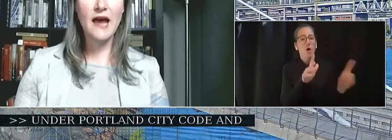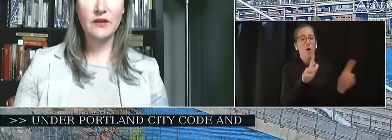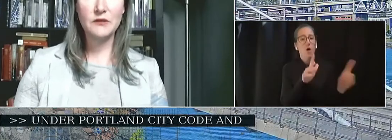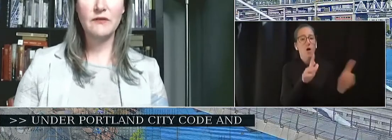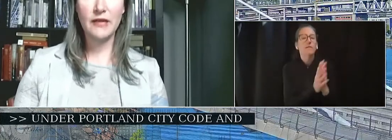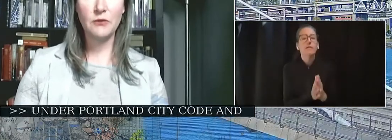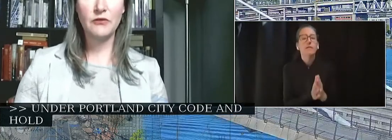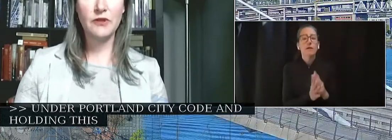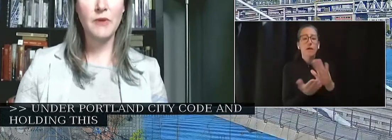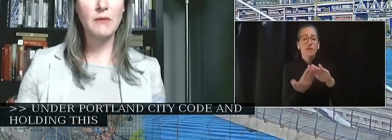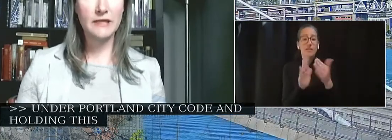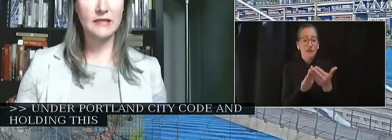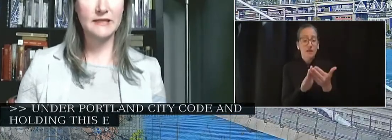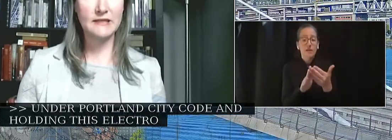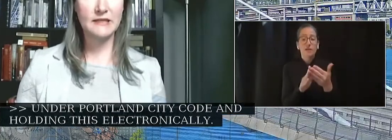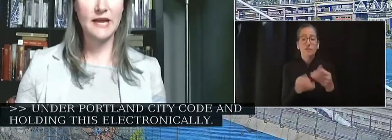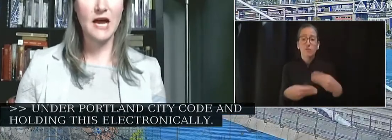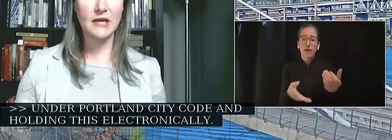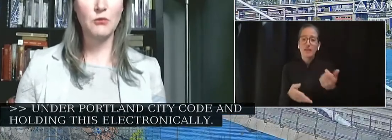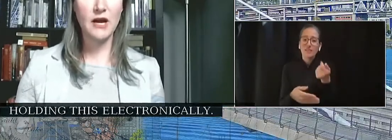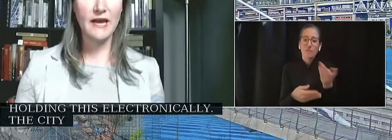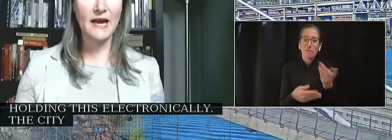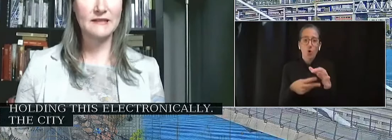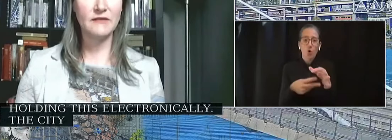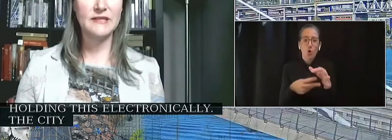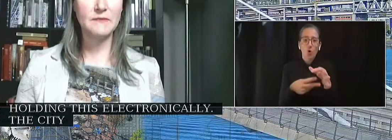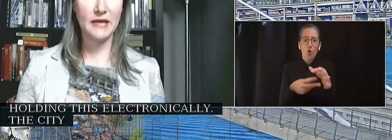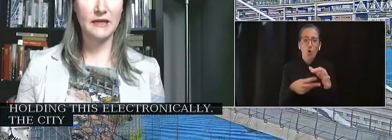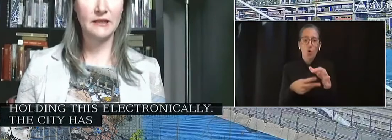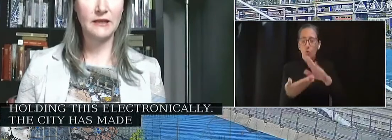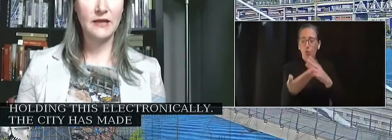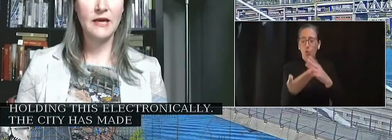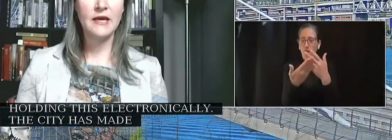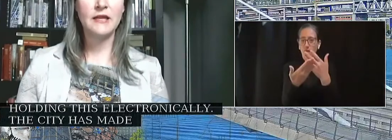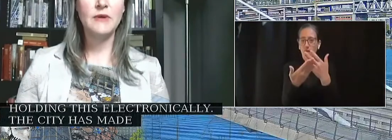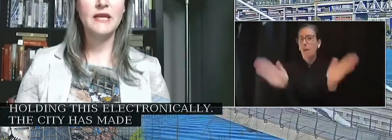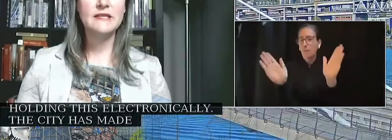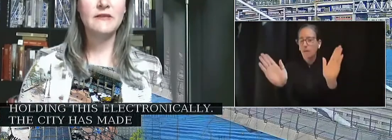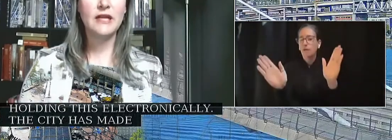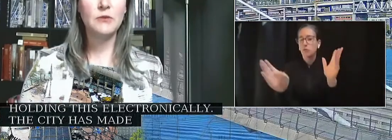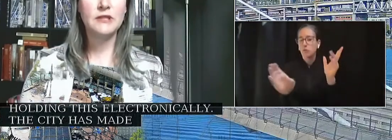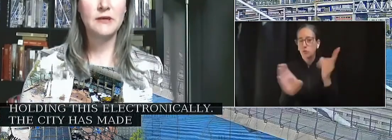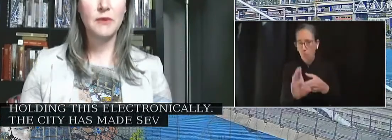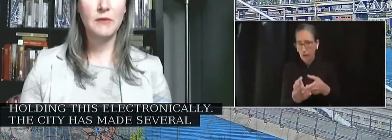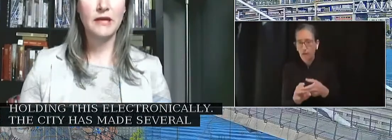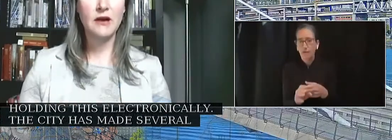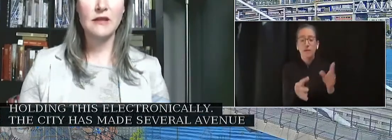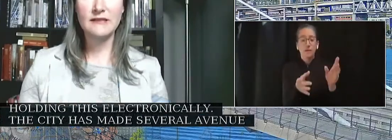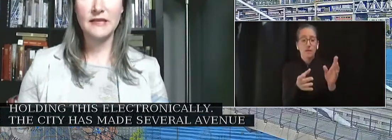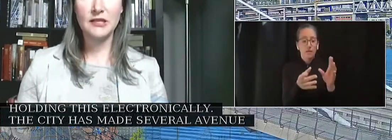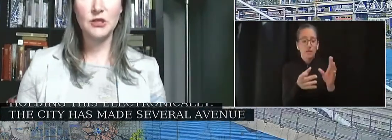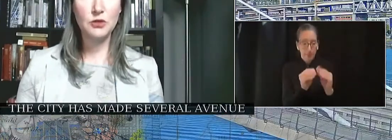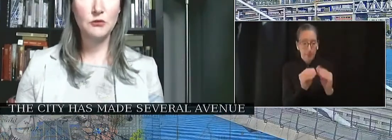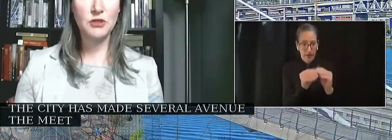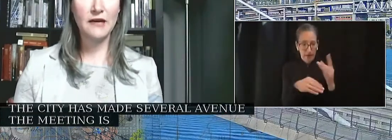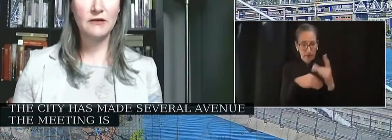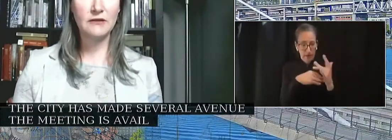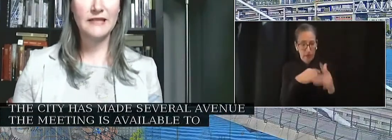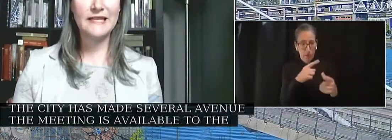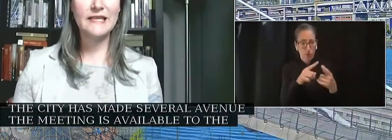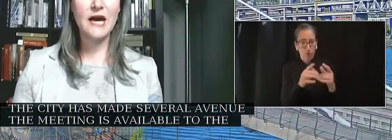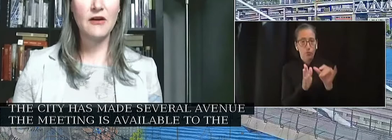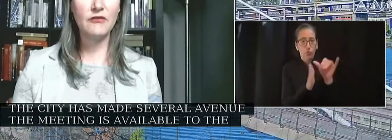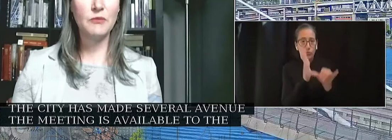made several avenues available for the public to listen to the audio broadcast of this meeting. The meeting is available to the public on the city's YouTube